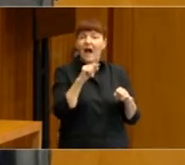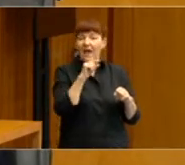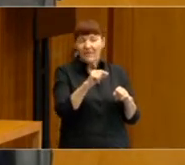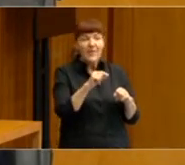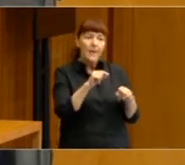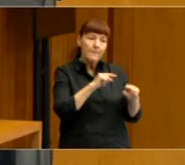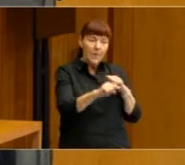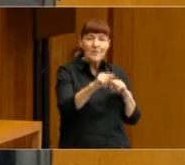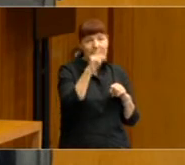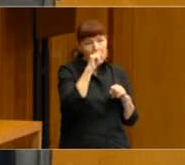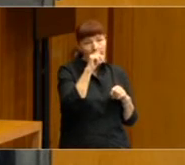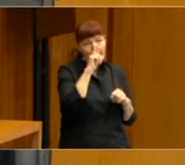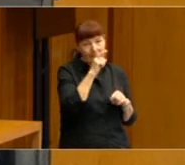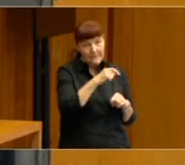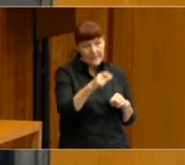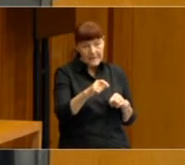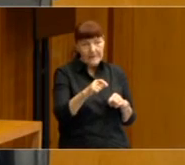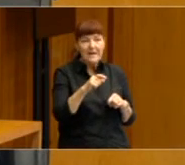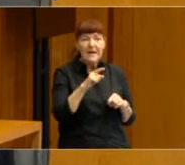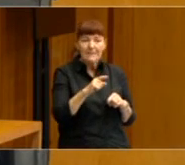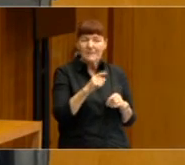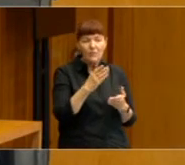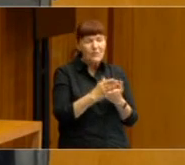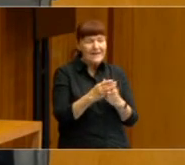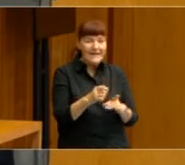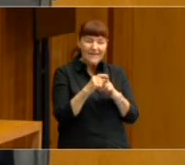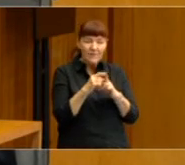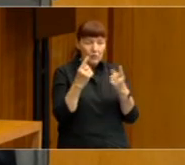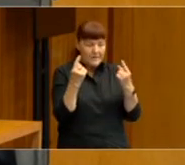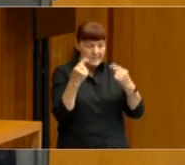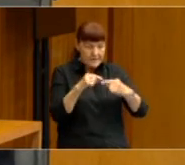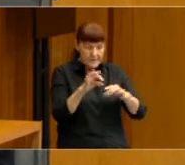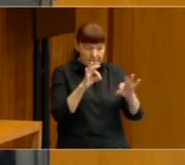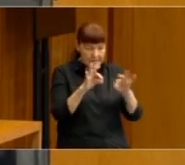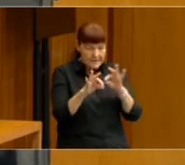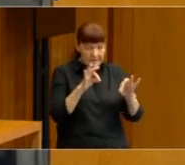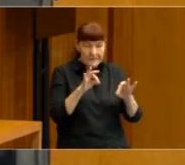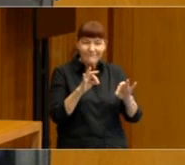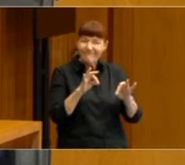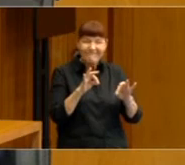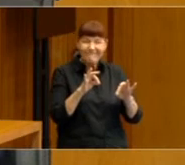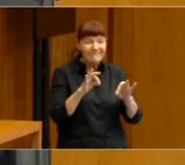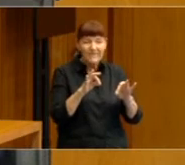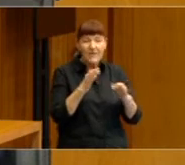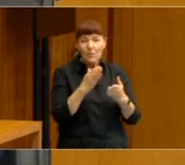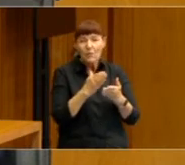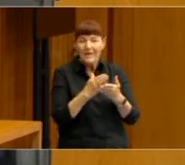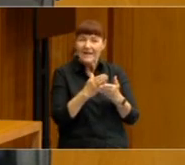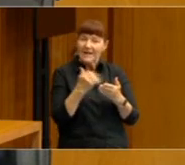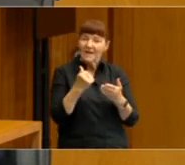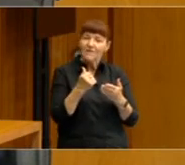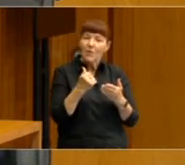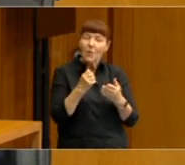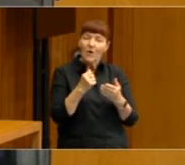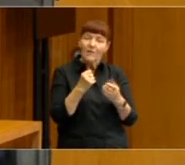younger. But it would be extremely difficult to try and make some robust estimate of the effect of that